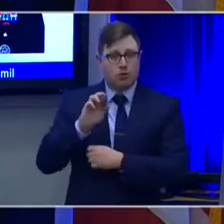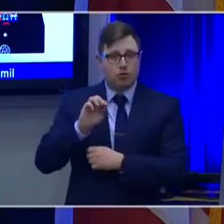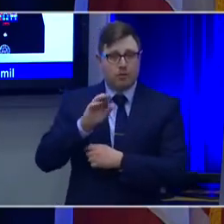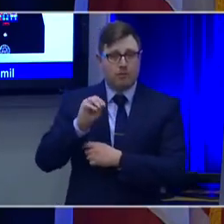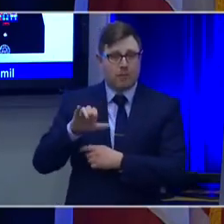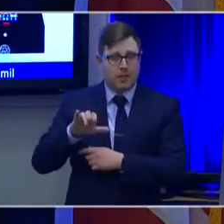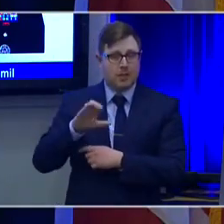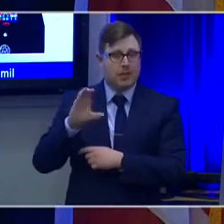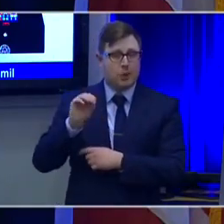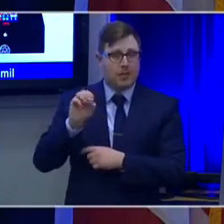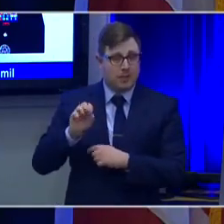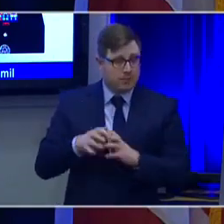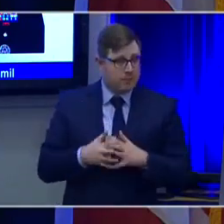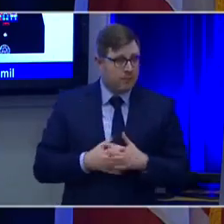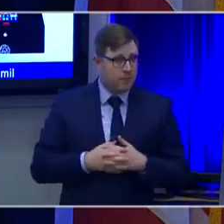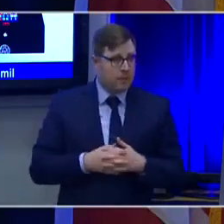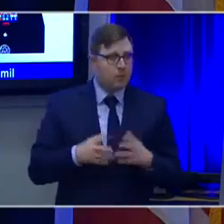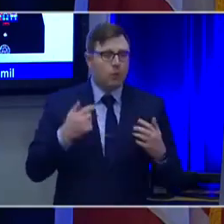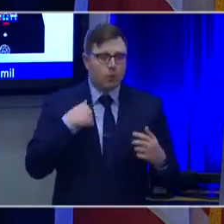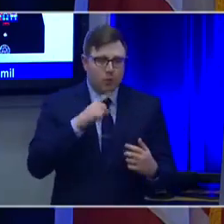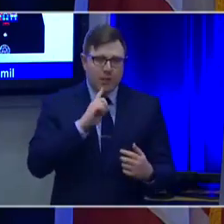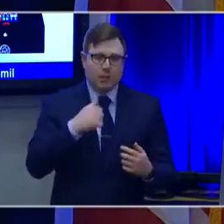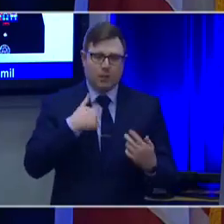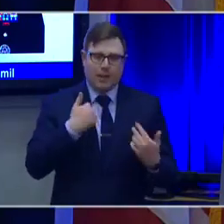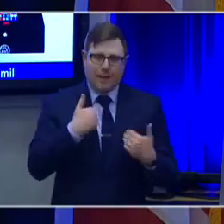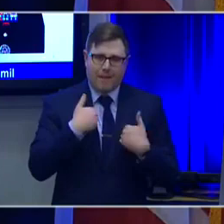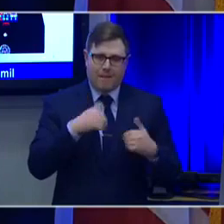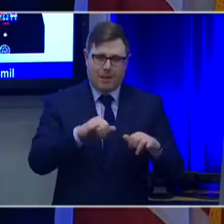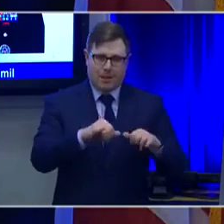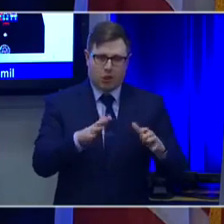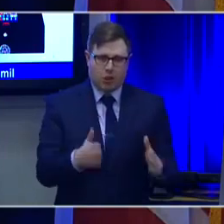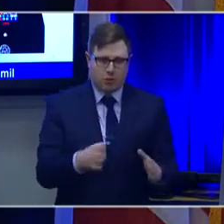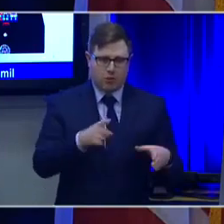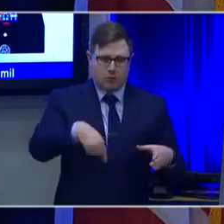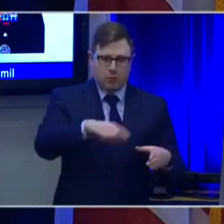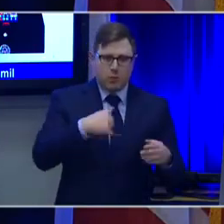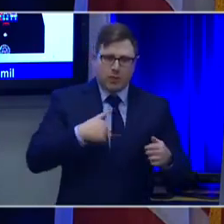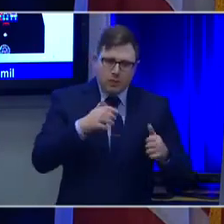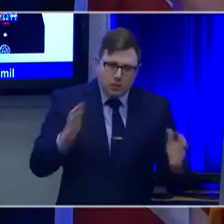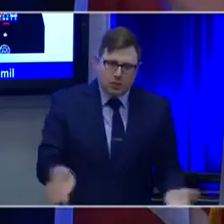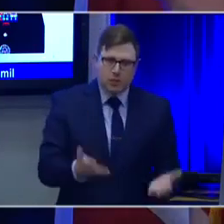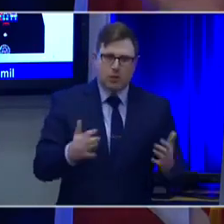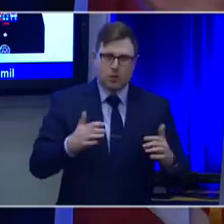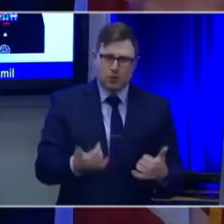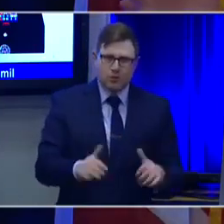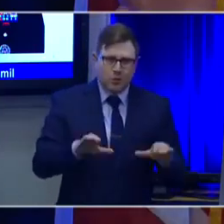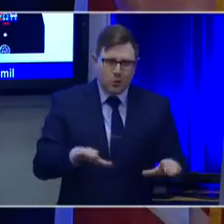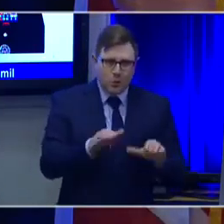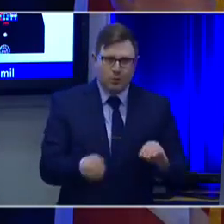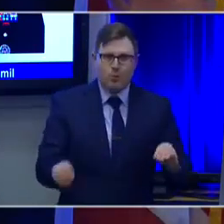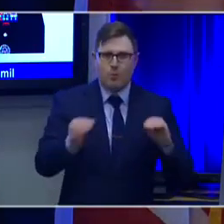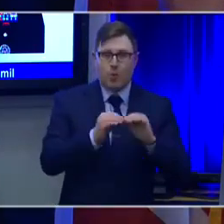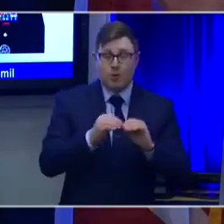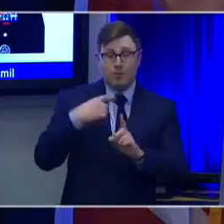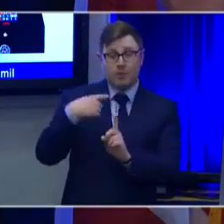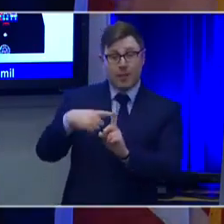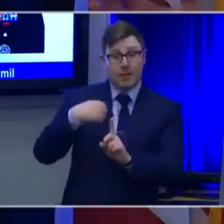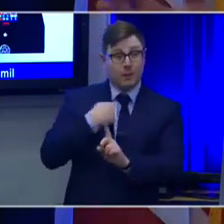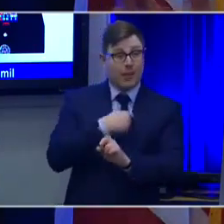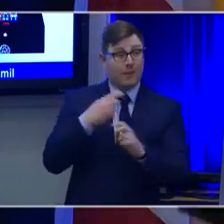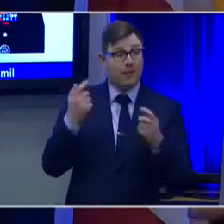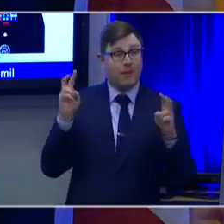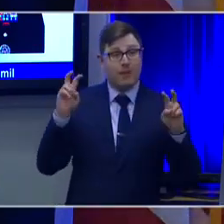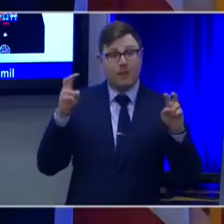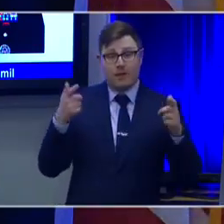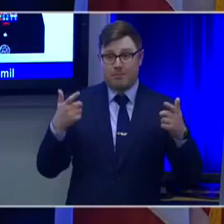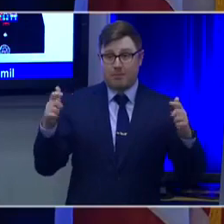engineers to do more, to aspire to greatness. And we have a big tent. Right? You